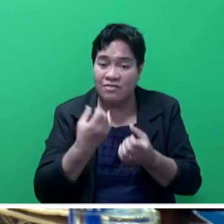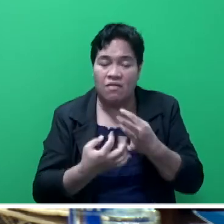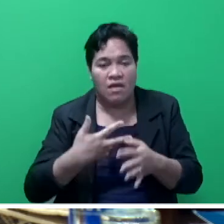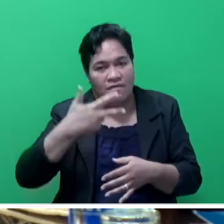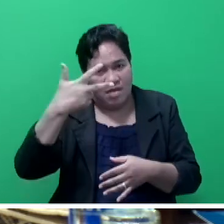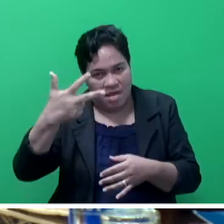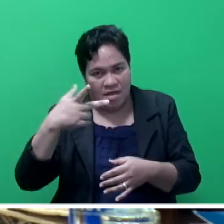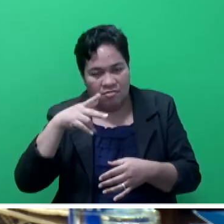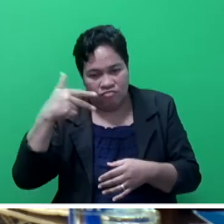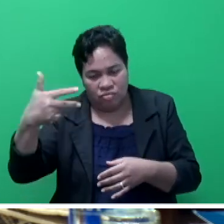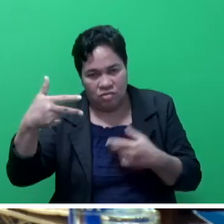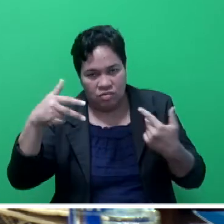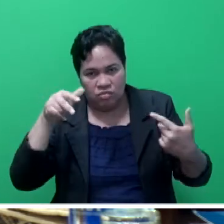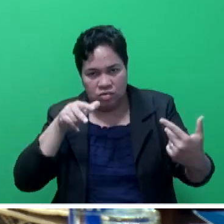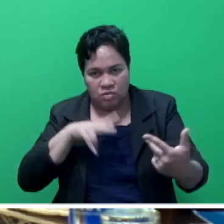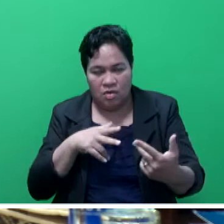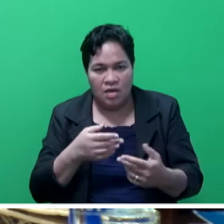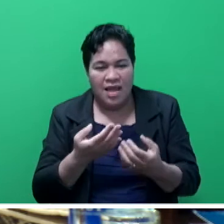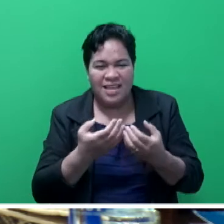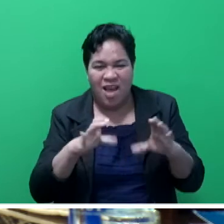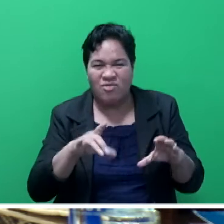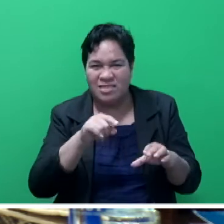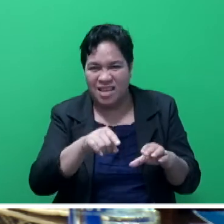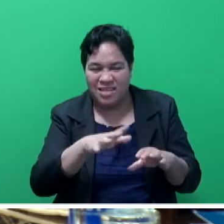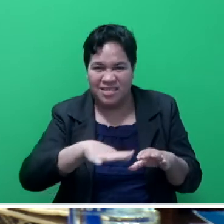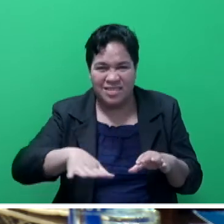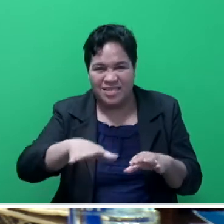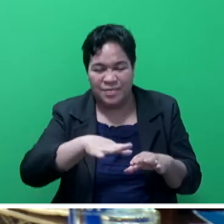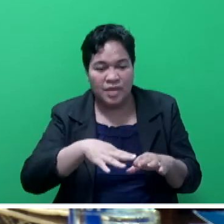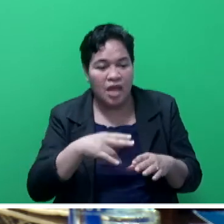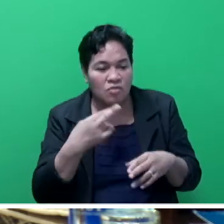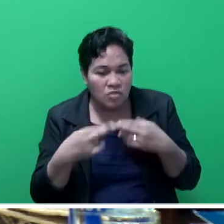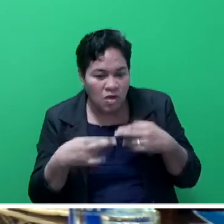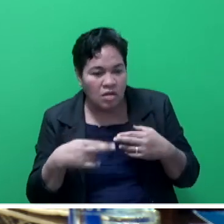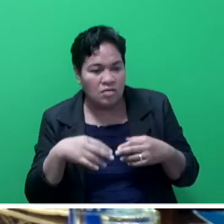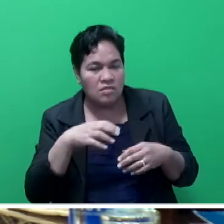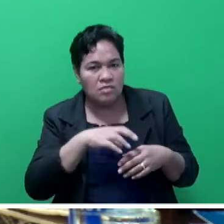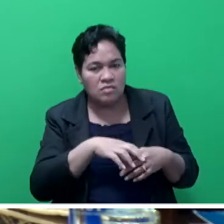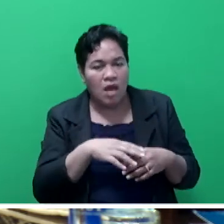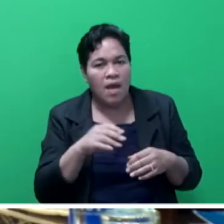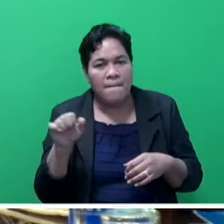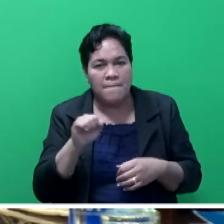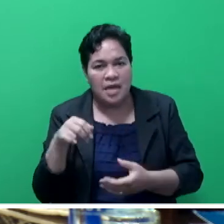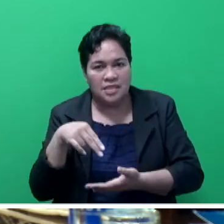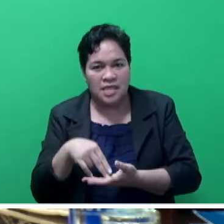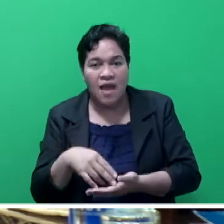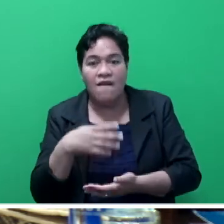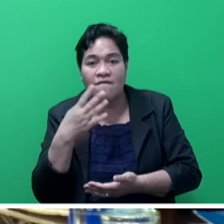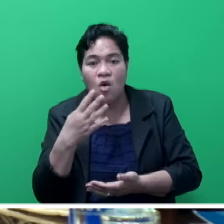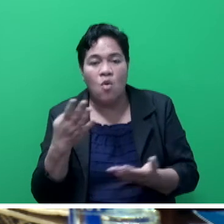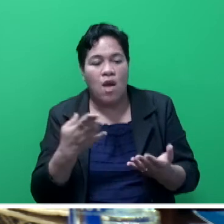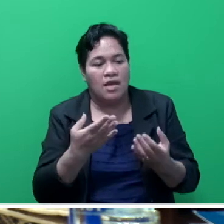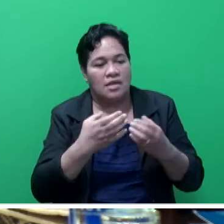CCTV cameras in the council premises covering kiosk, bus stand and four cameras are in the